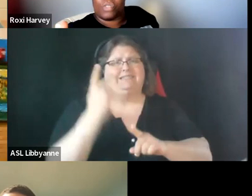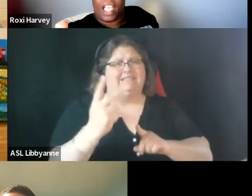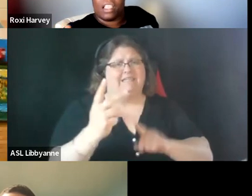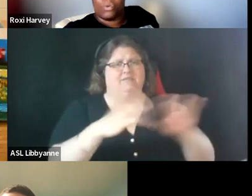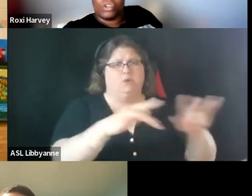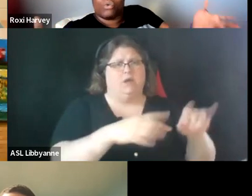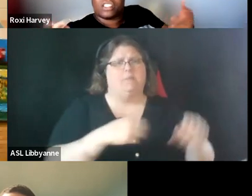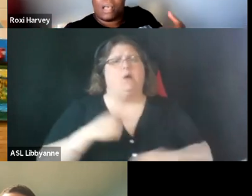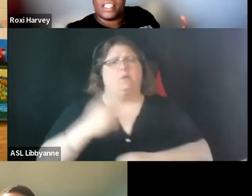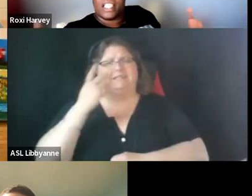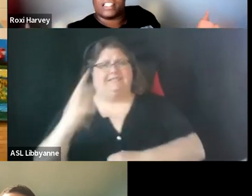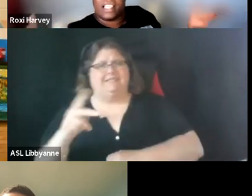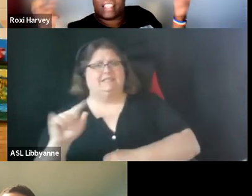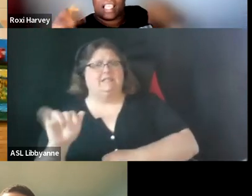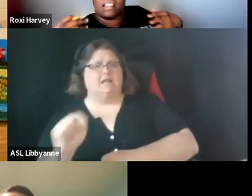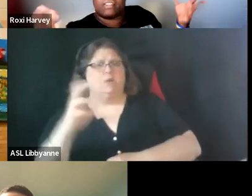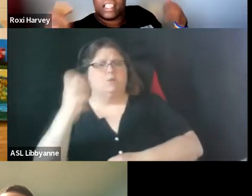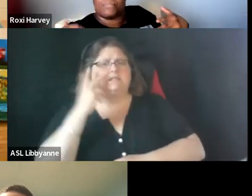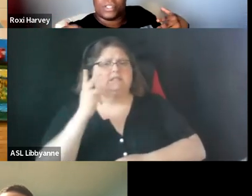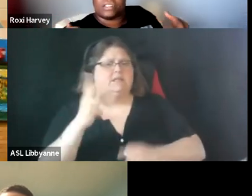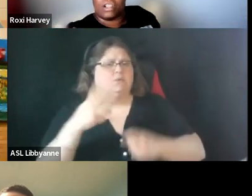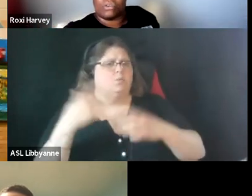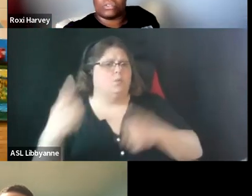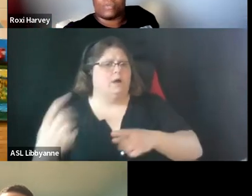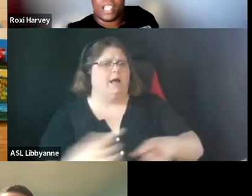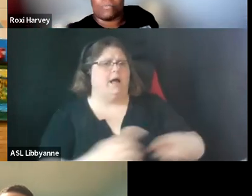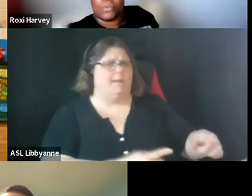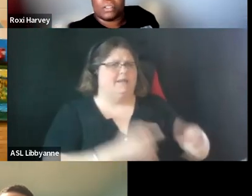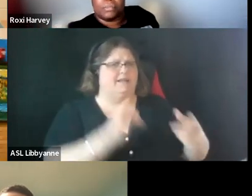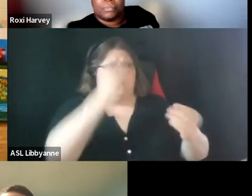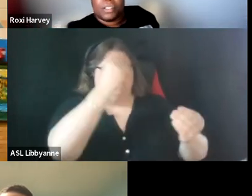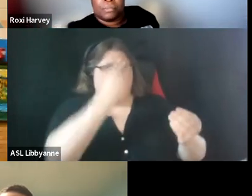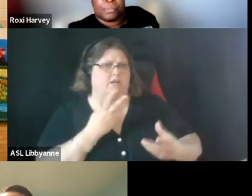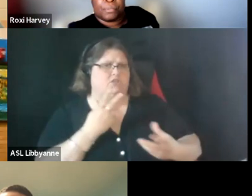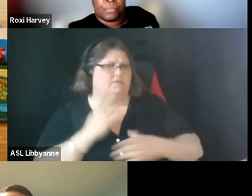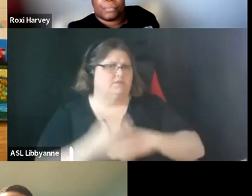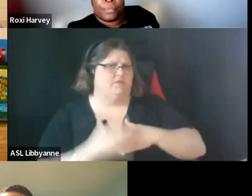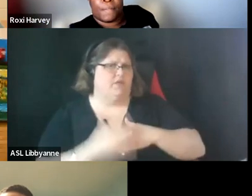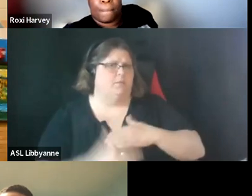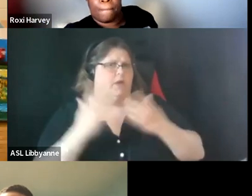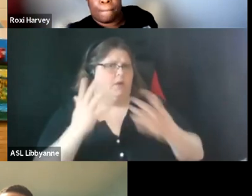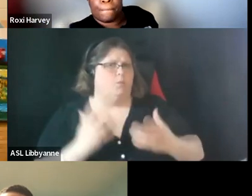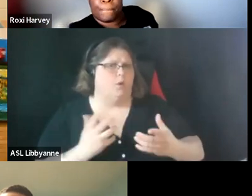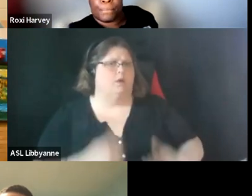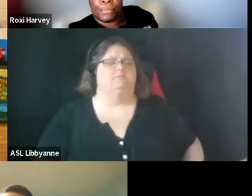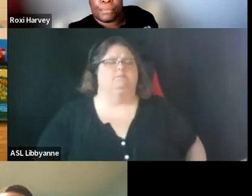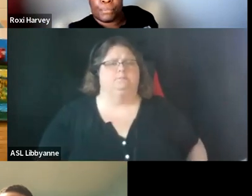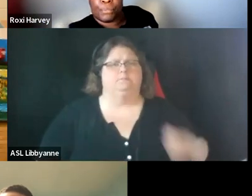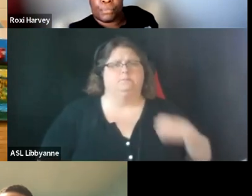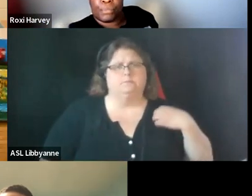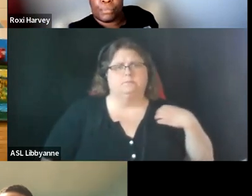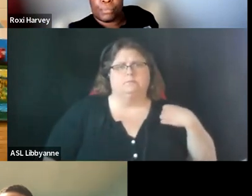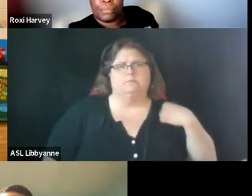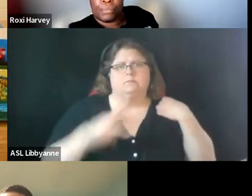text is so that we know what's coming in and can get that that input to go that'd be helpful thank you thank you for that and um